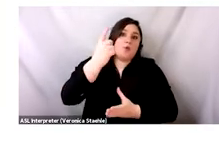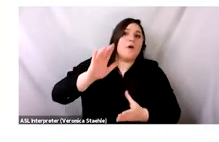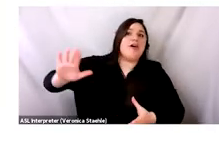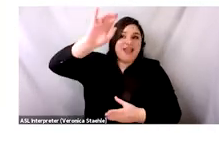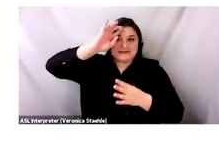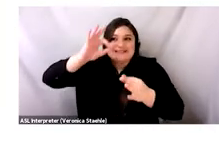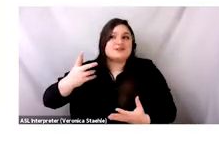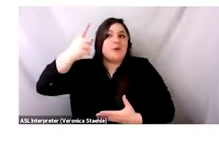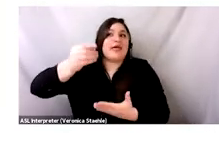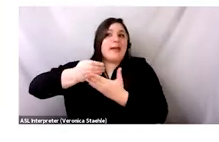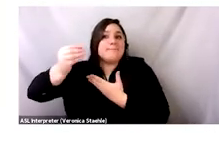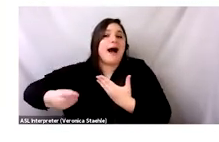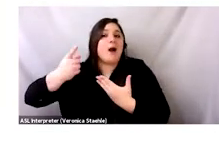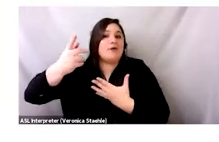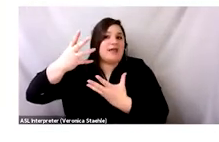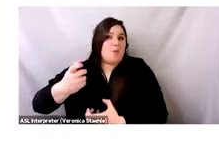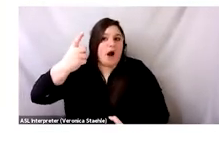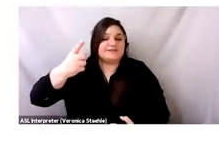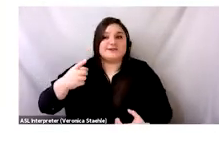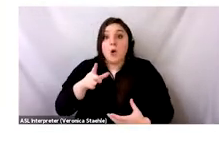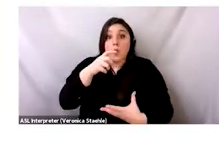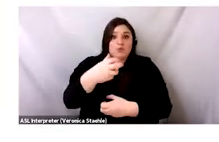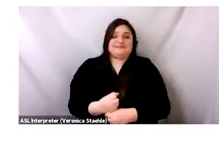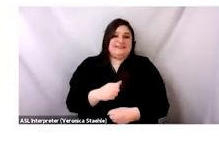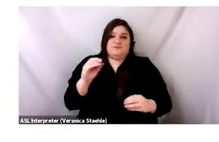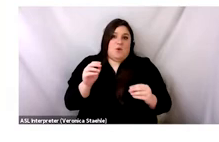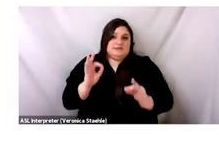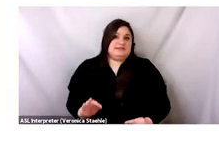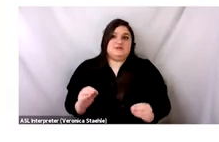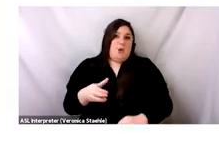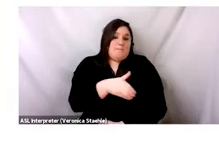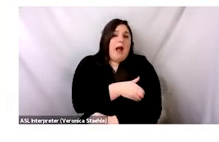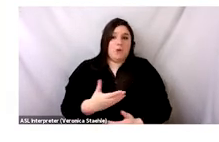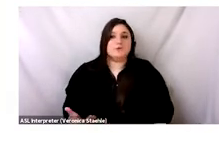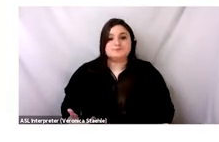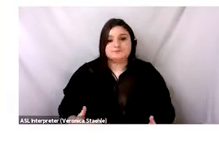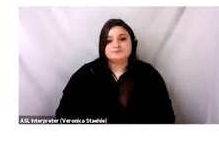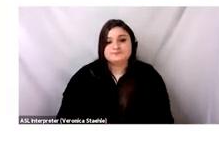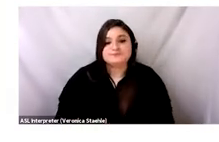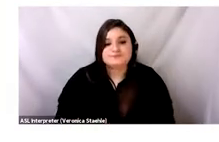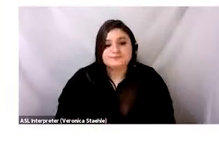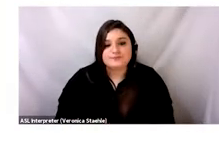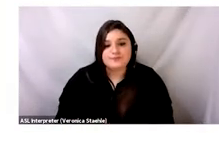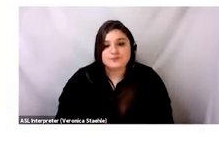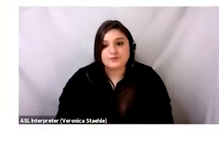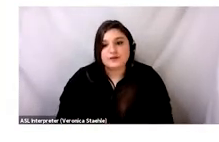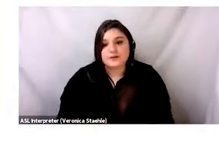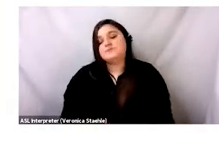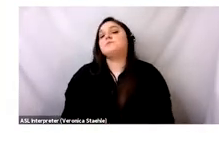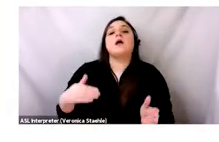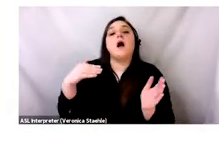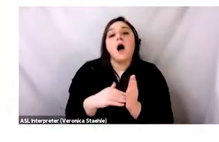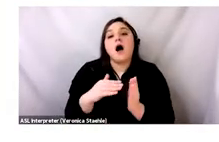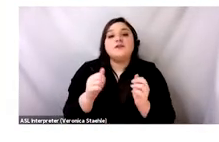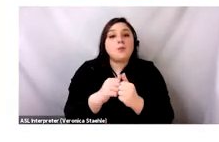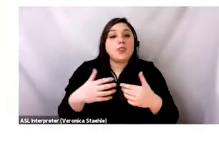purchasing, and donating. Also, when importers get a packing list, when they get their final packing list, there's always going to